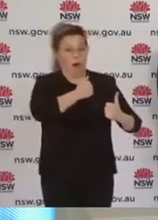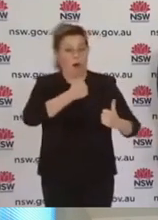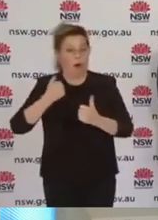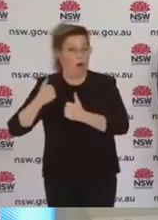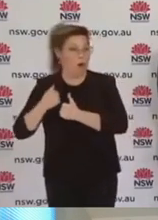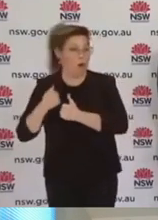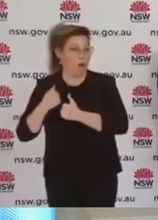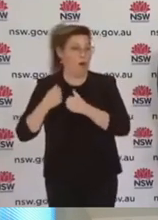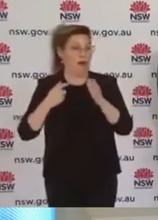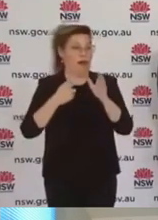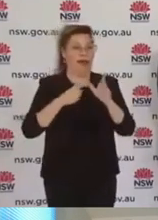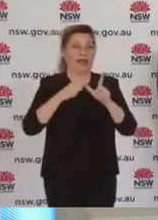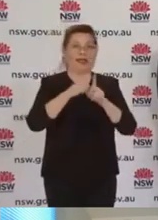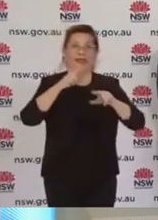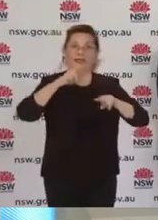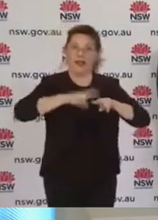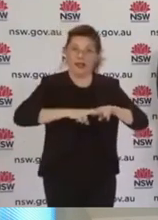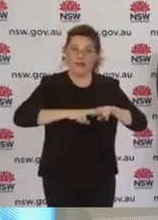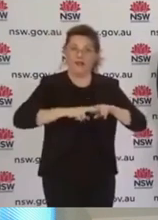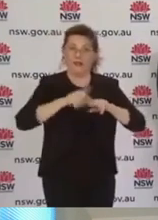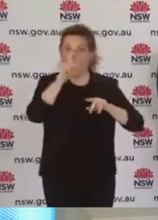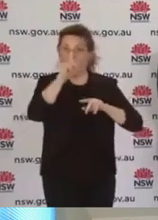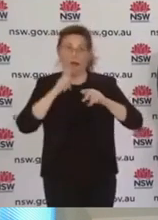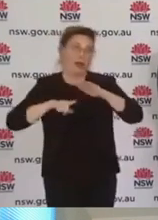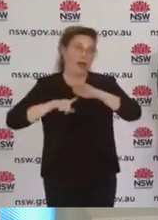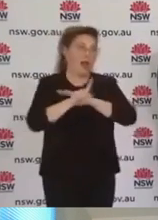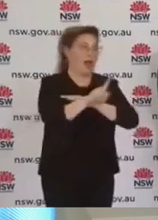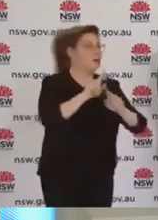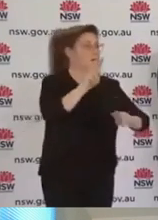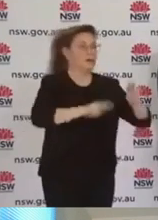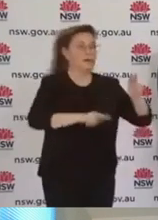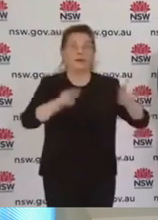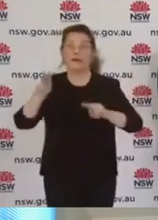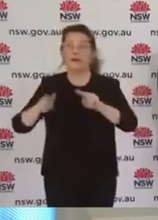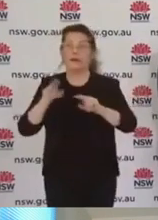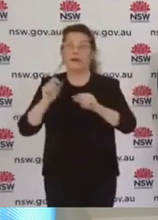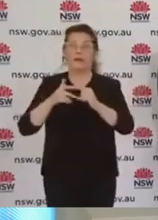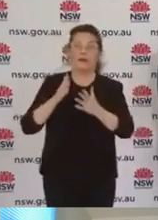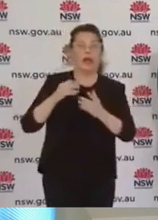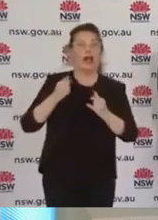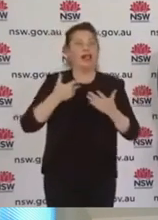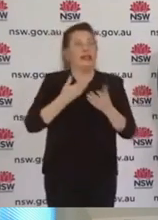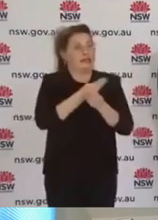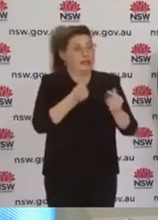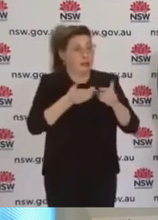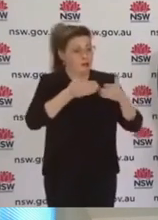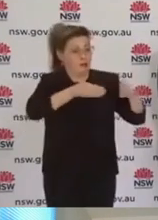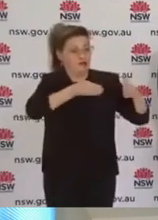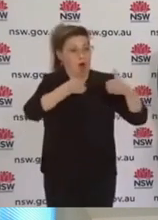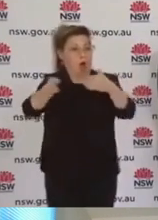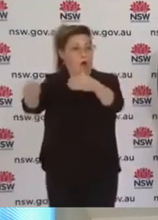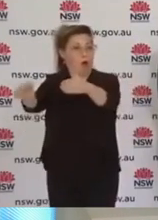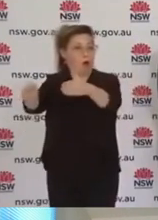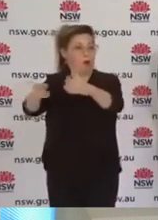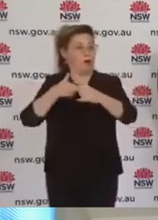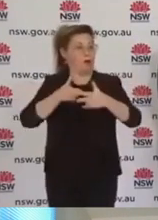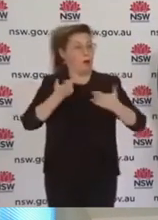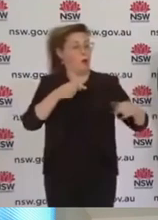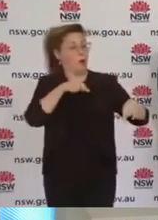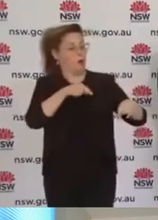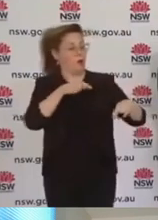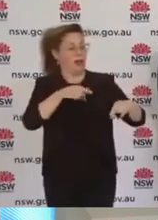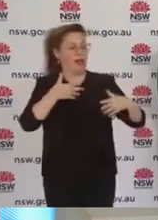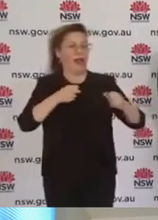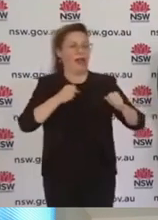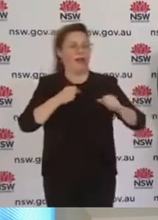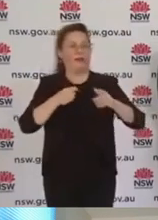request by New South Wales police. There'll be enhanced random checkpoints at key roads with accompanying electronic warning signs so that